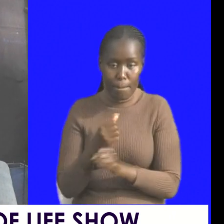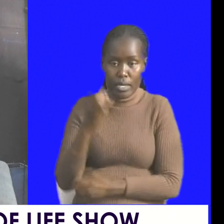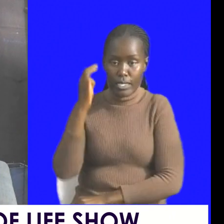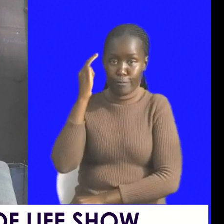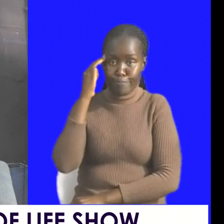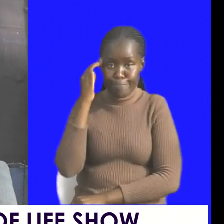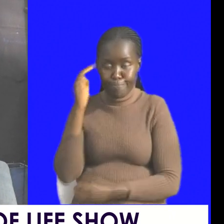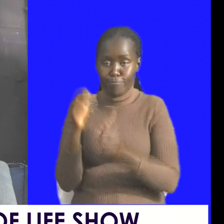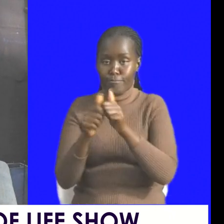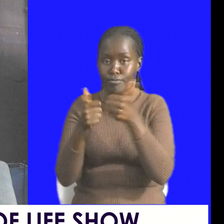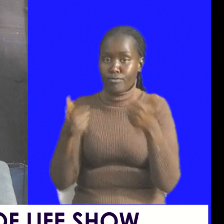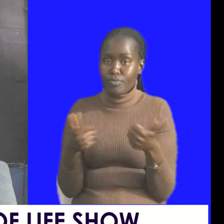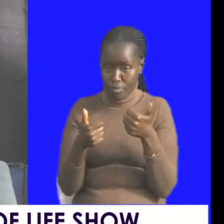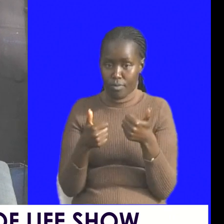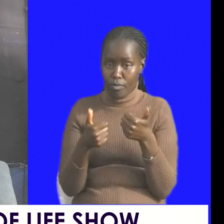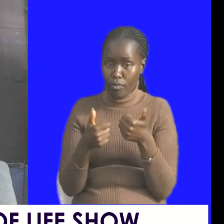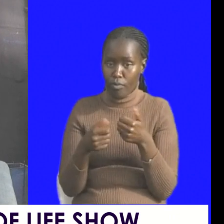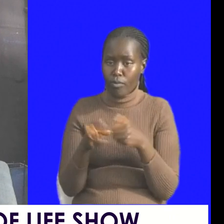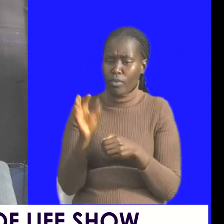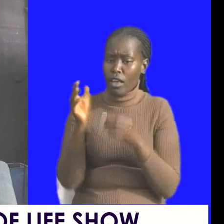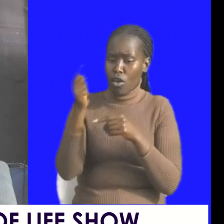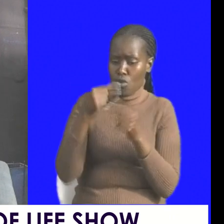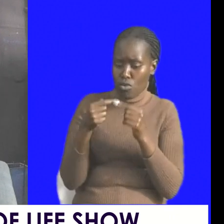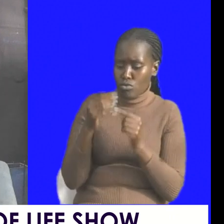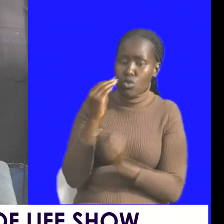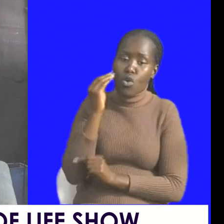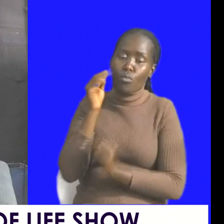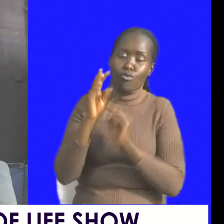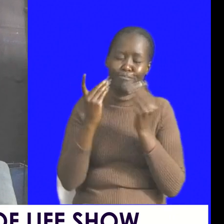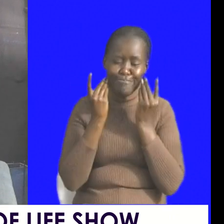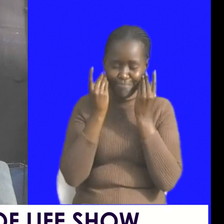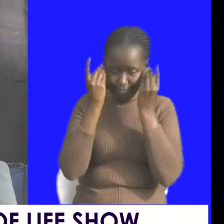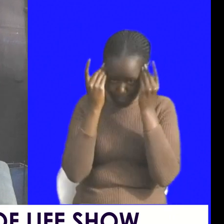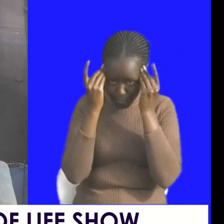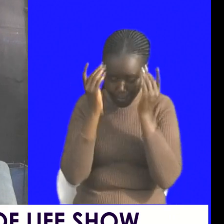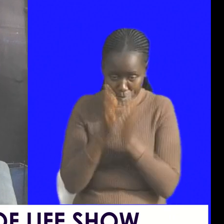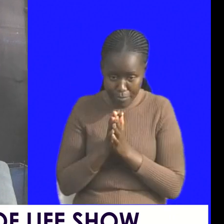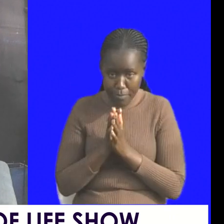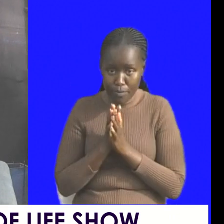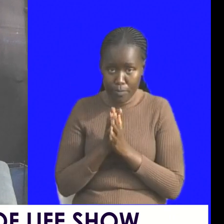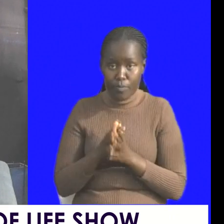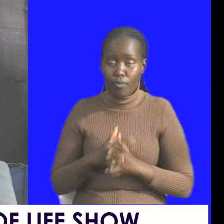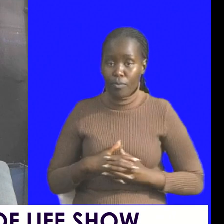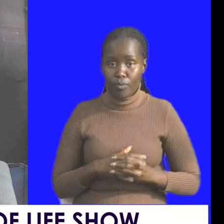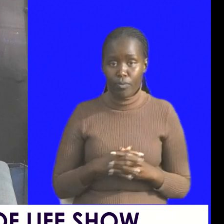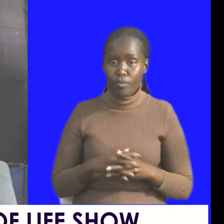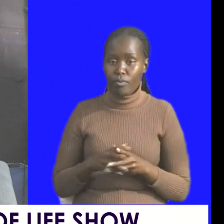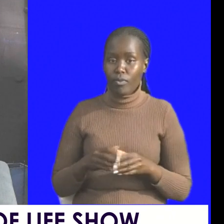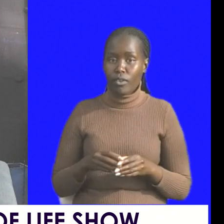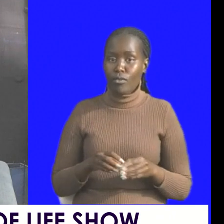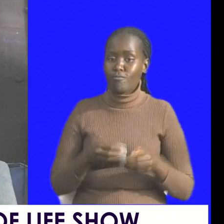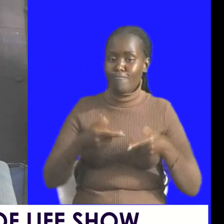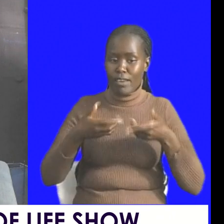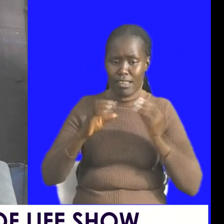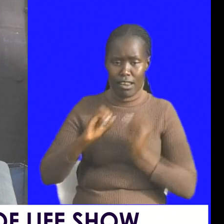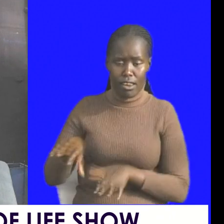don't come into your home depressed you know downcasted shake it off shake